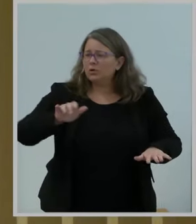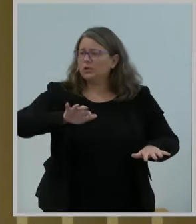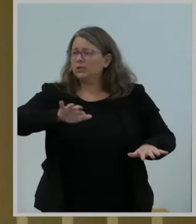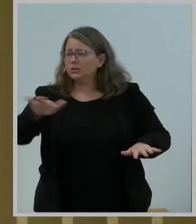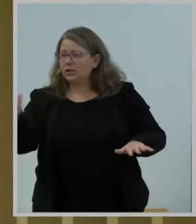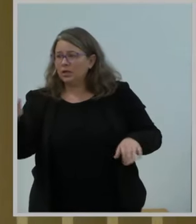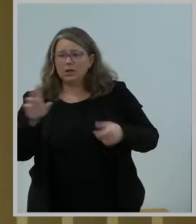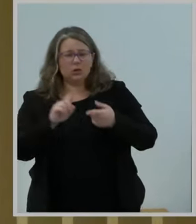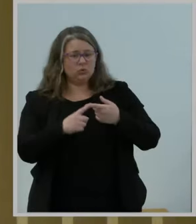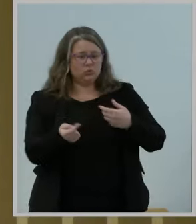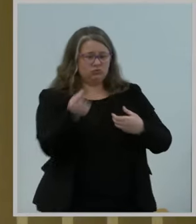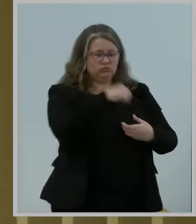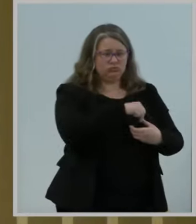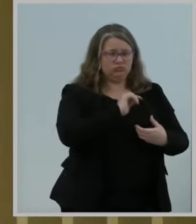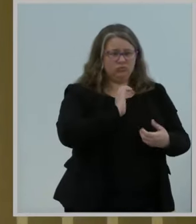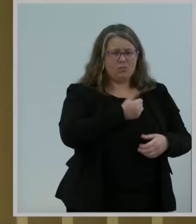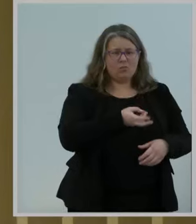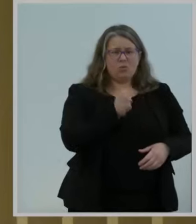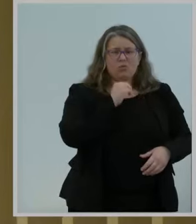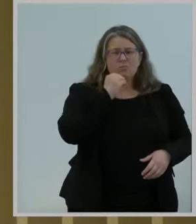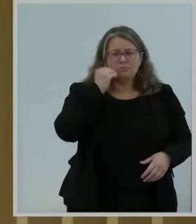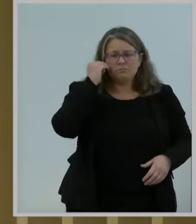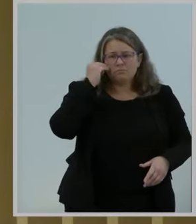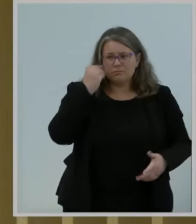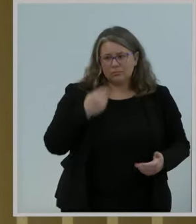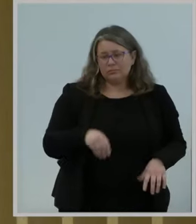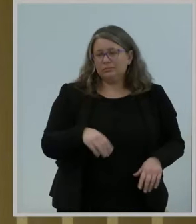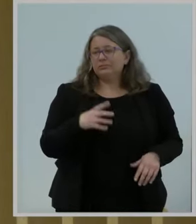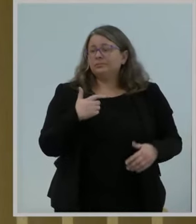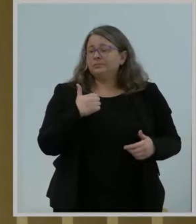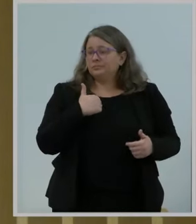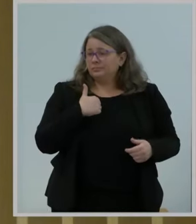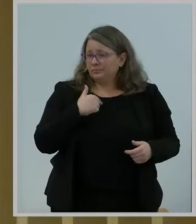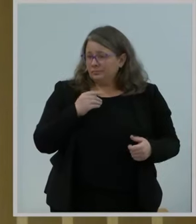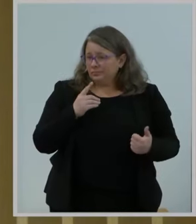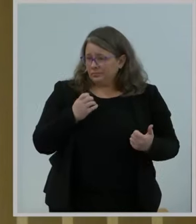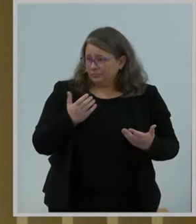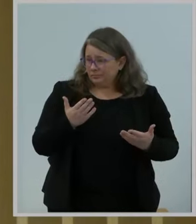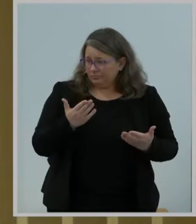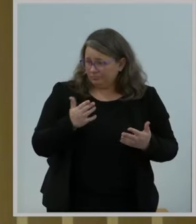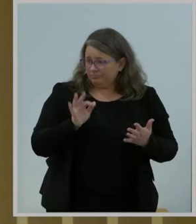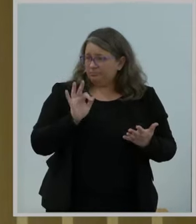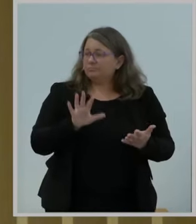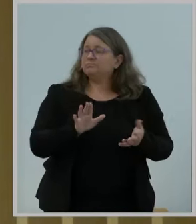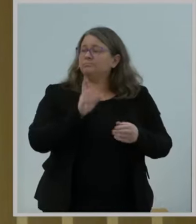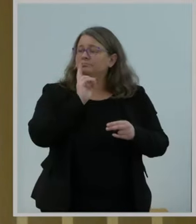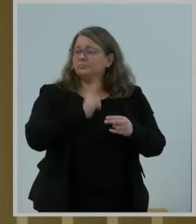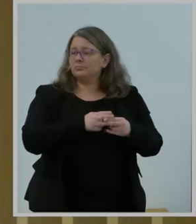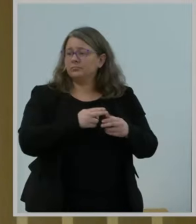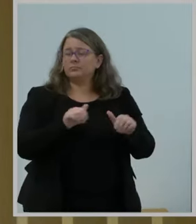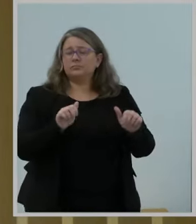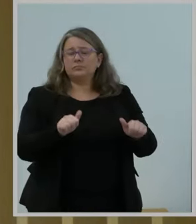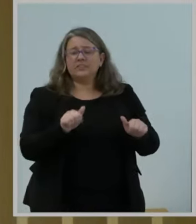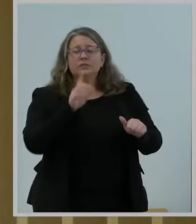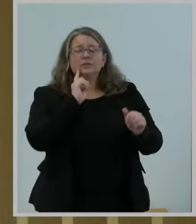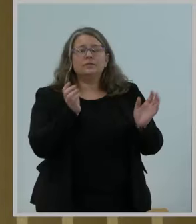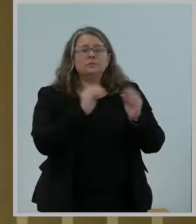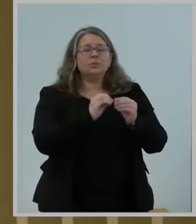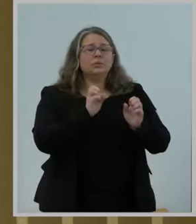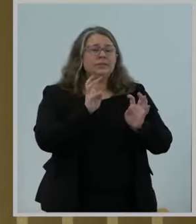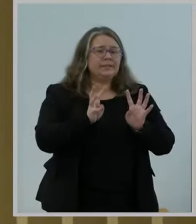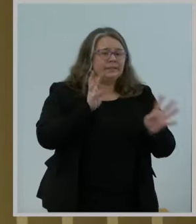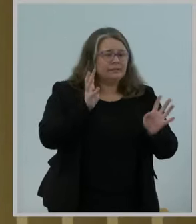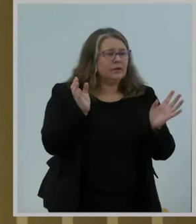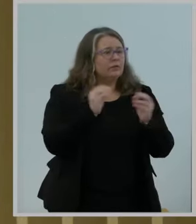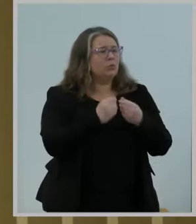I spoke about the band's potential to serve as a linchpin for those more innovative, more inclusive wireless future.